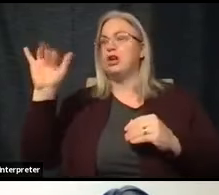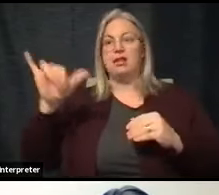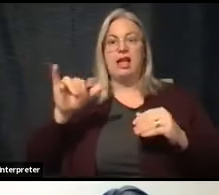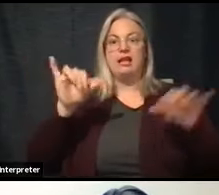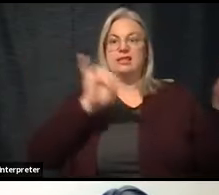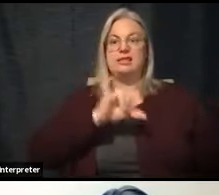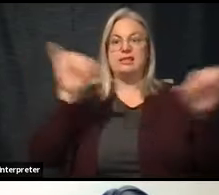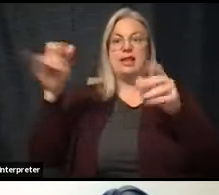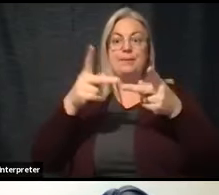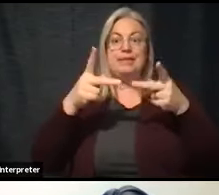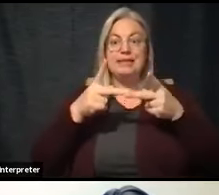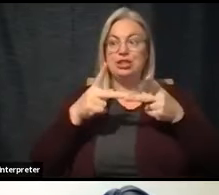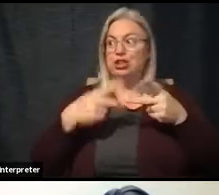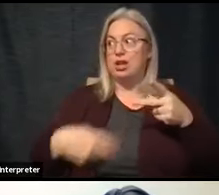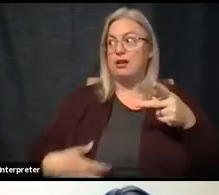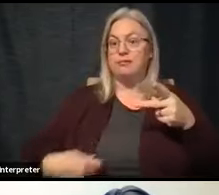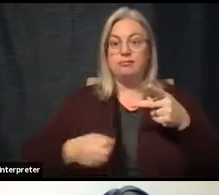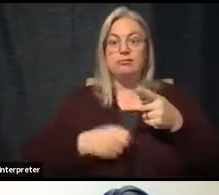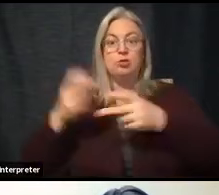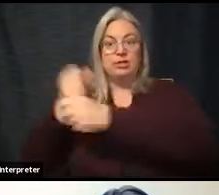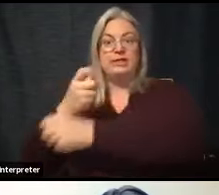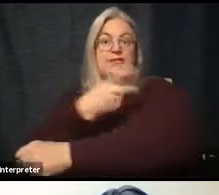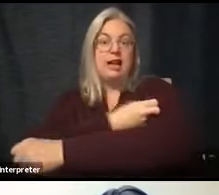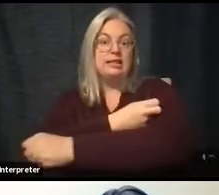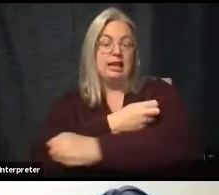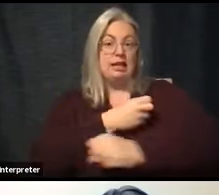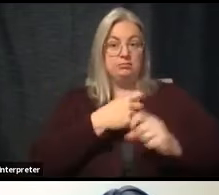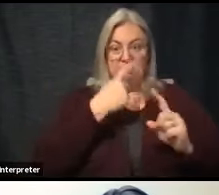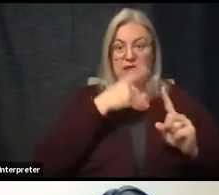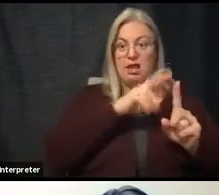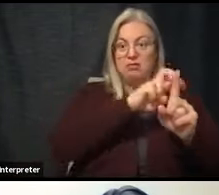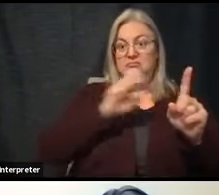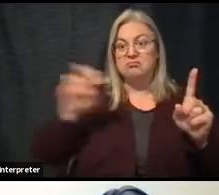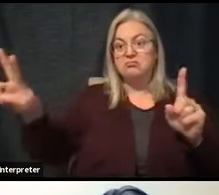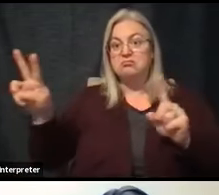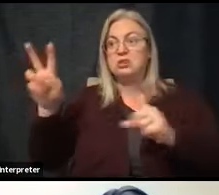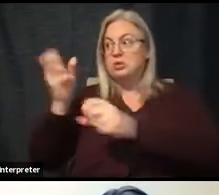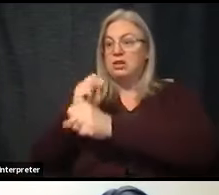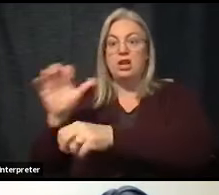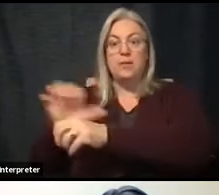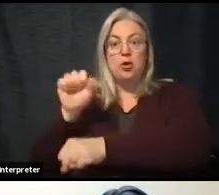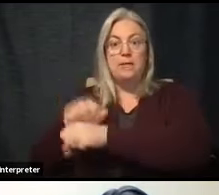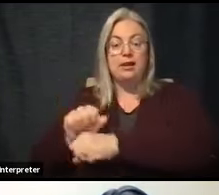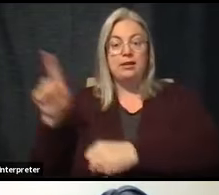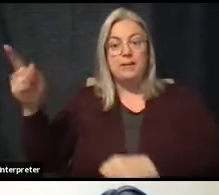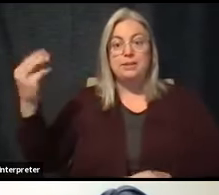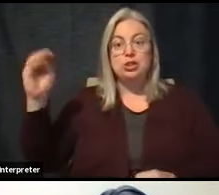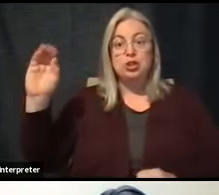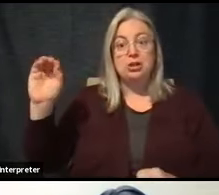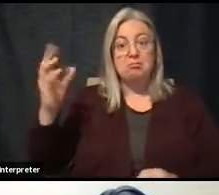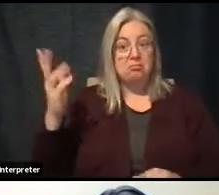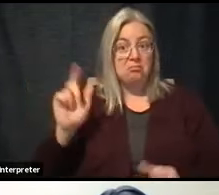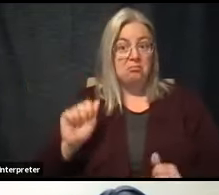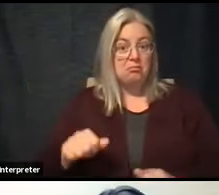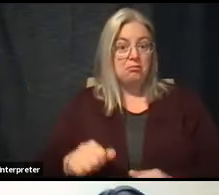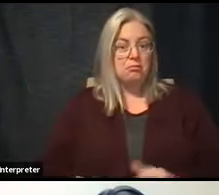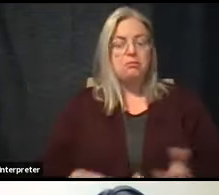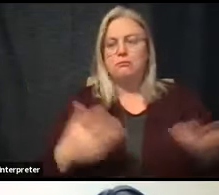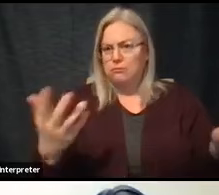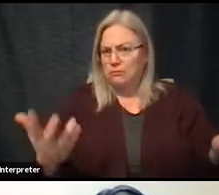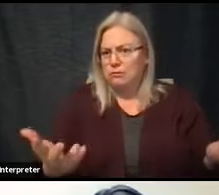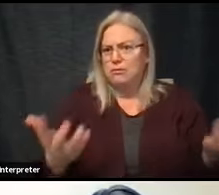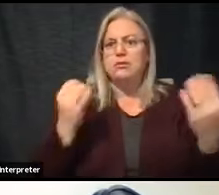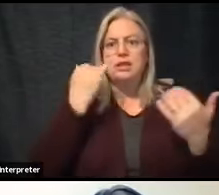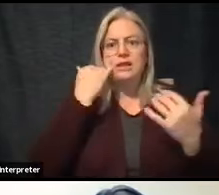Can they go over there to get appointments? Oh, absolutely. If if you want, if you are able to get an appointment in